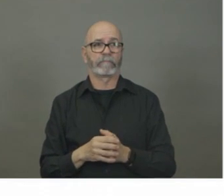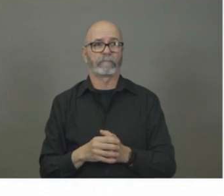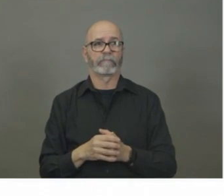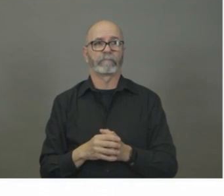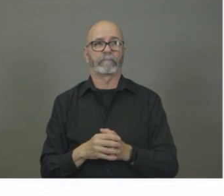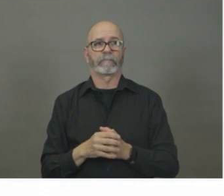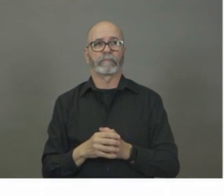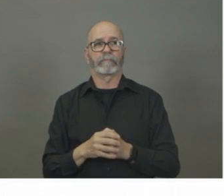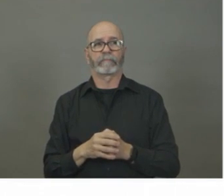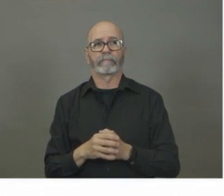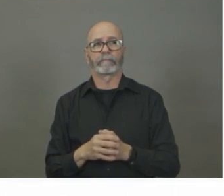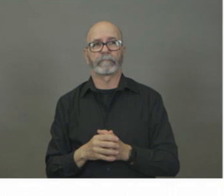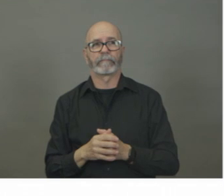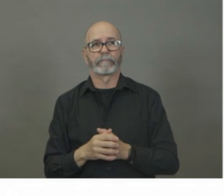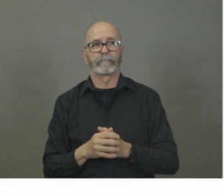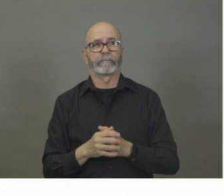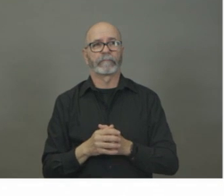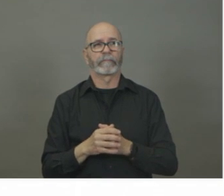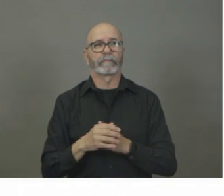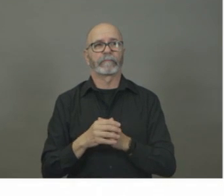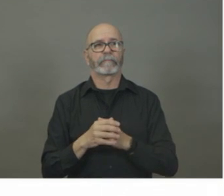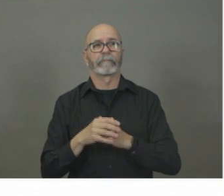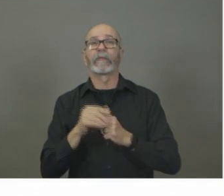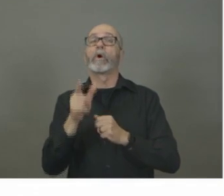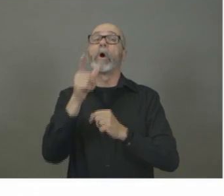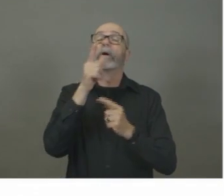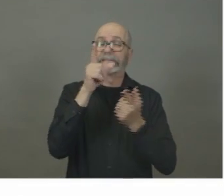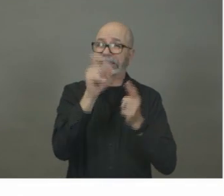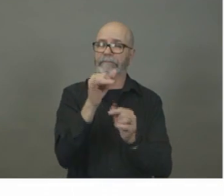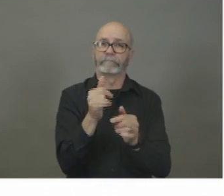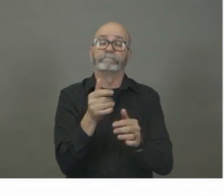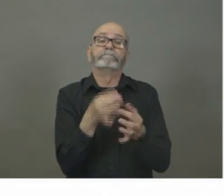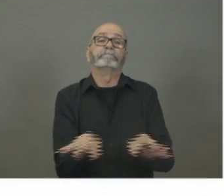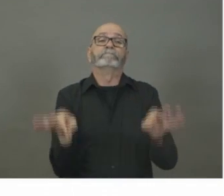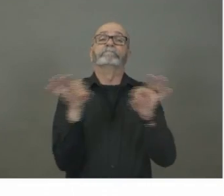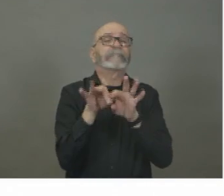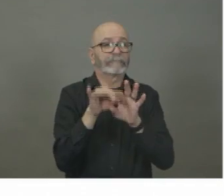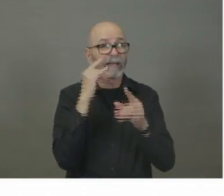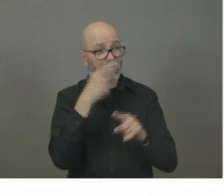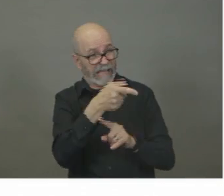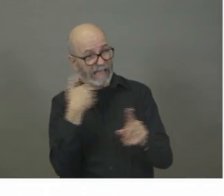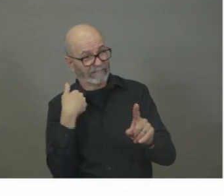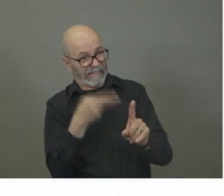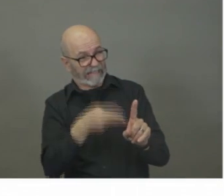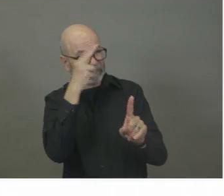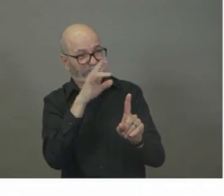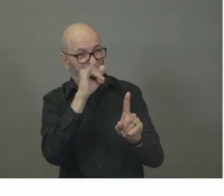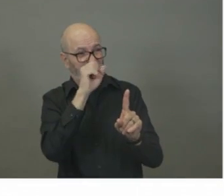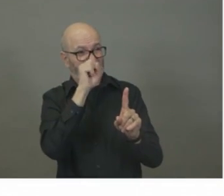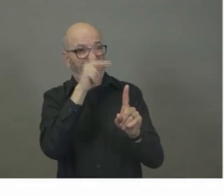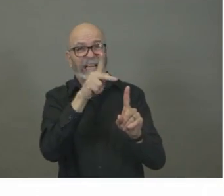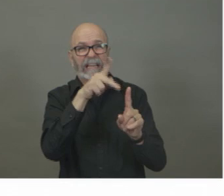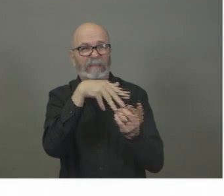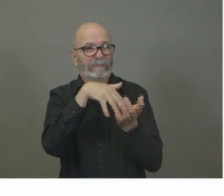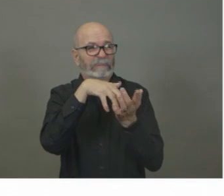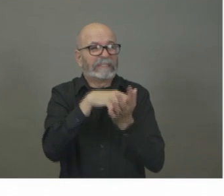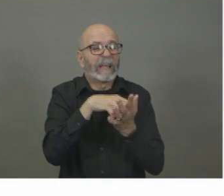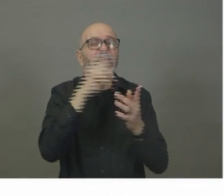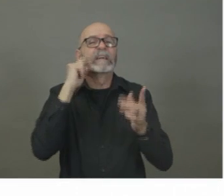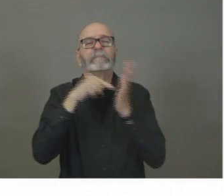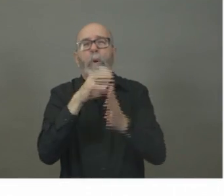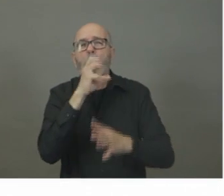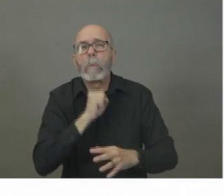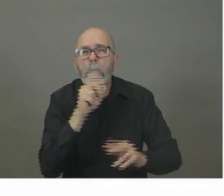attention to those who are most vulnerable, at highest risk for severe disease. And those are those are people are elderly, people over 65,